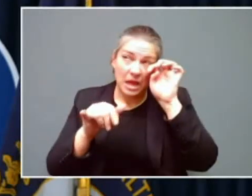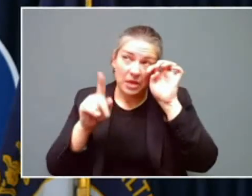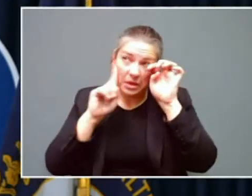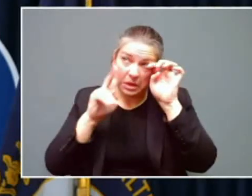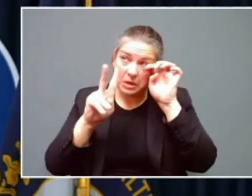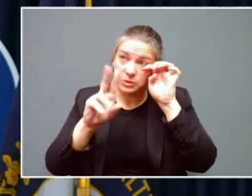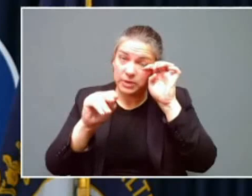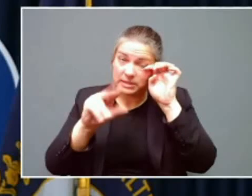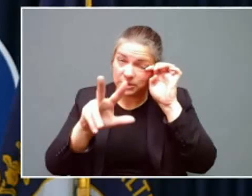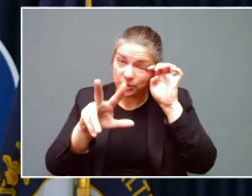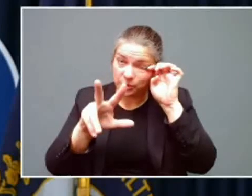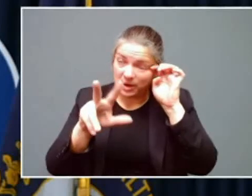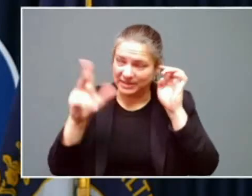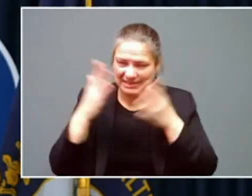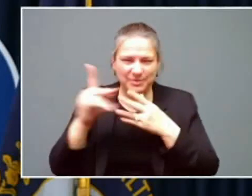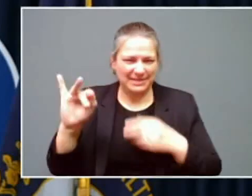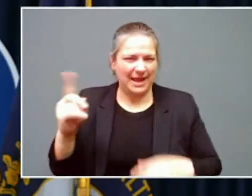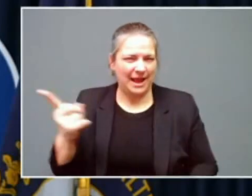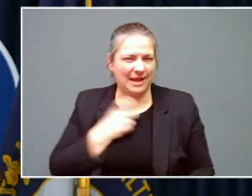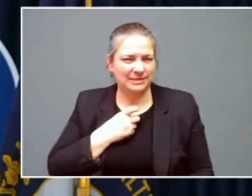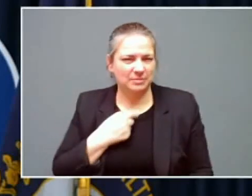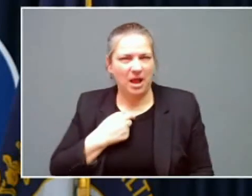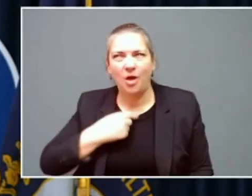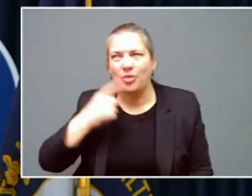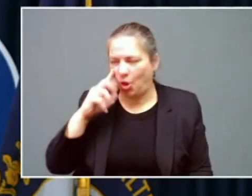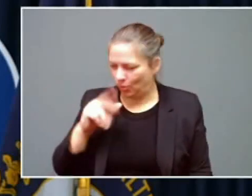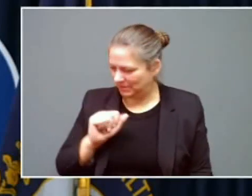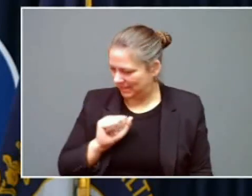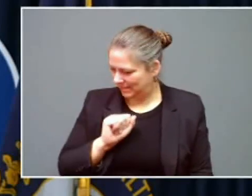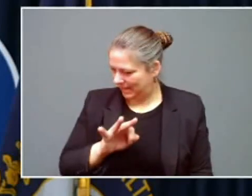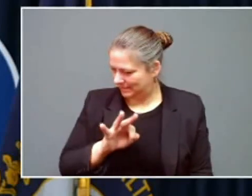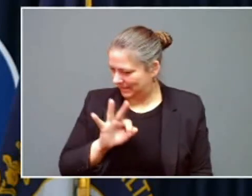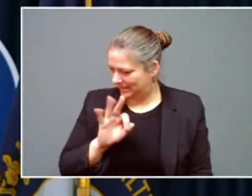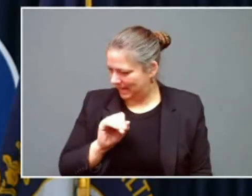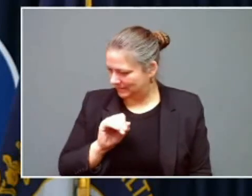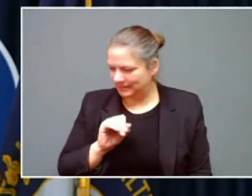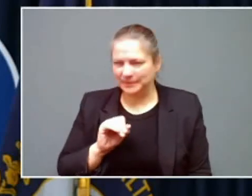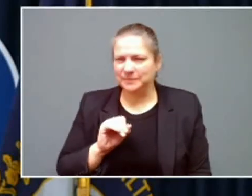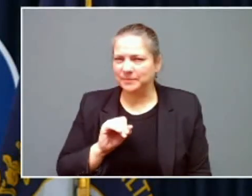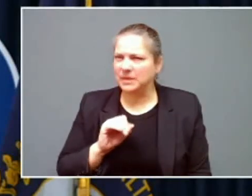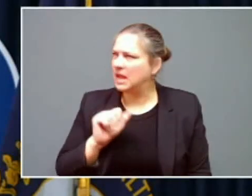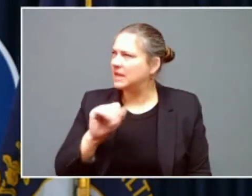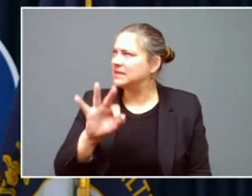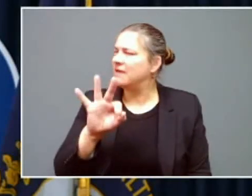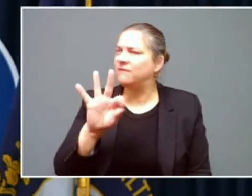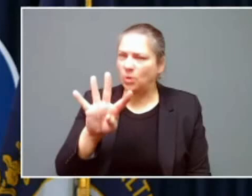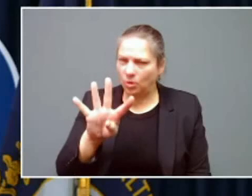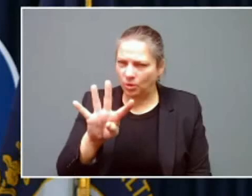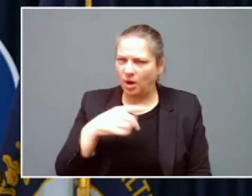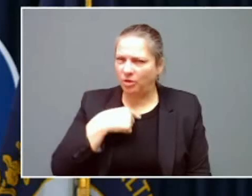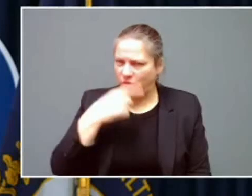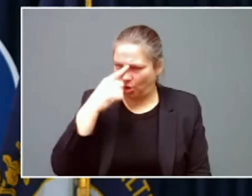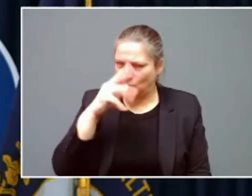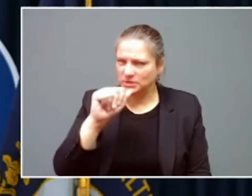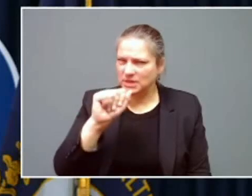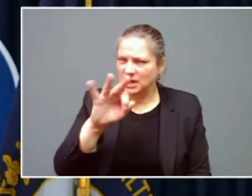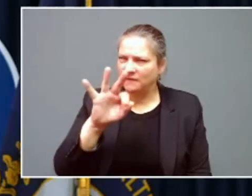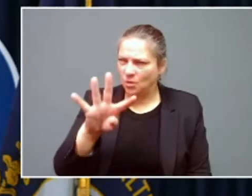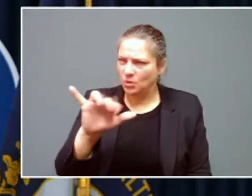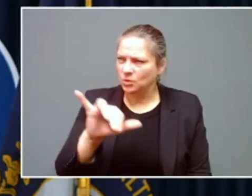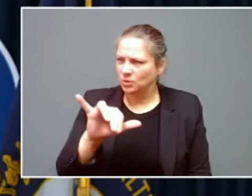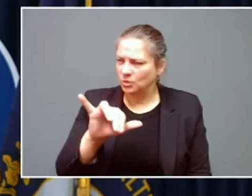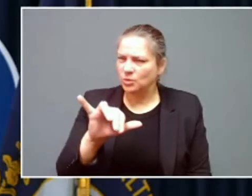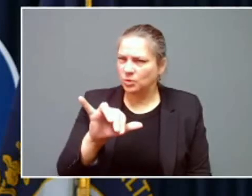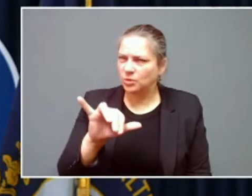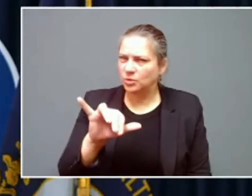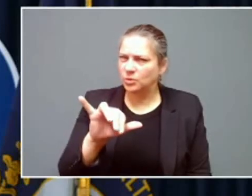earlier today, and I was thinking 1994 when we had one, too, because I was